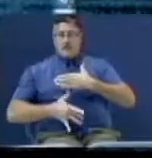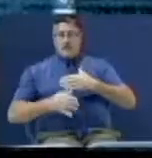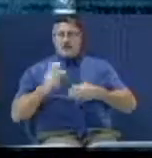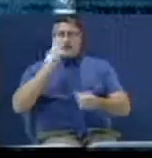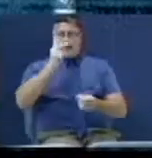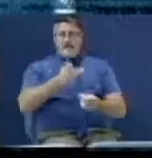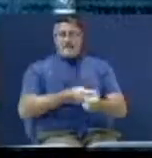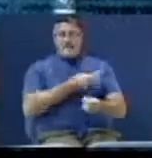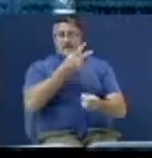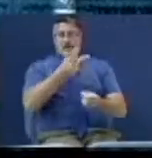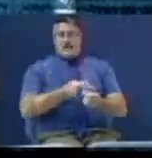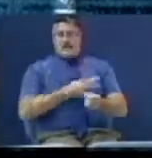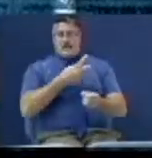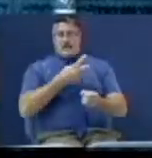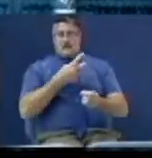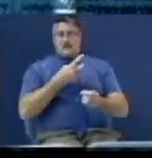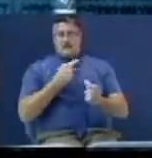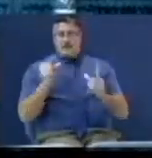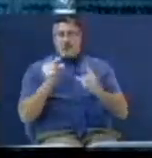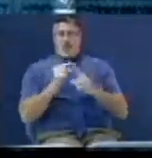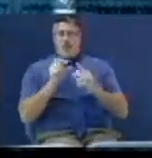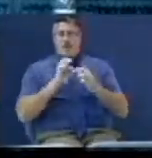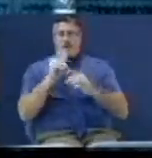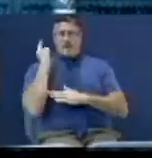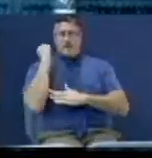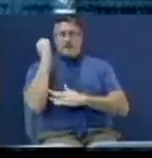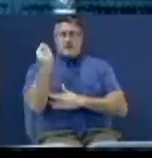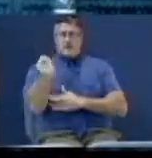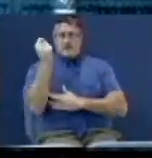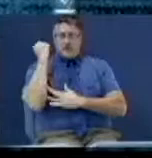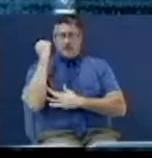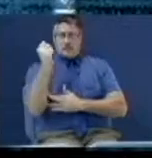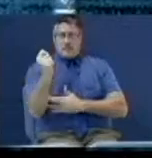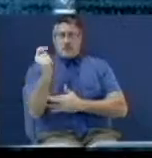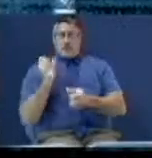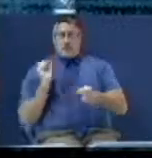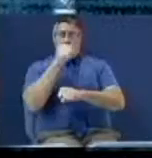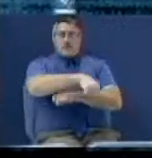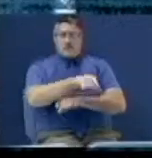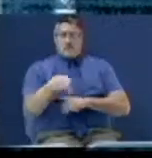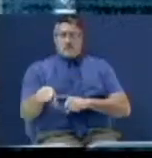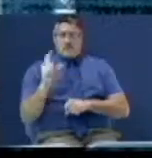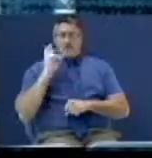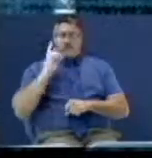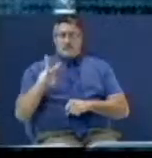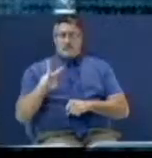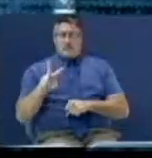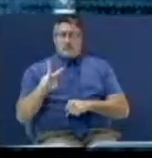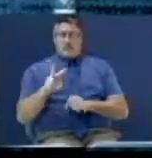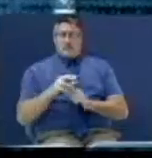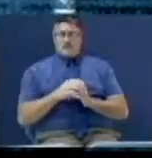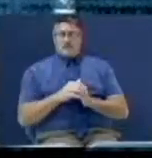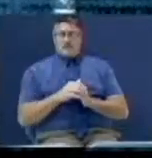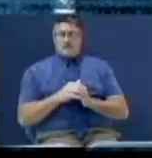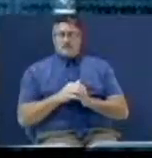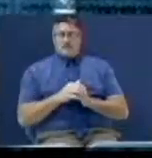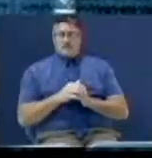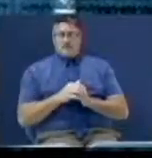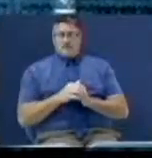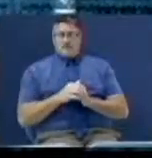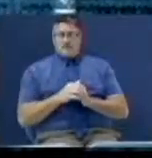They overcame you by the word of their testimony. And they loved not their lives until death.